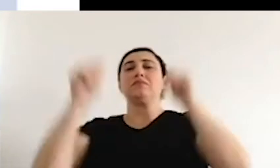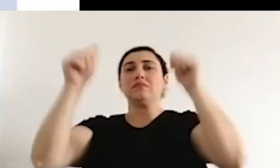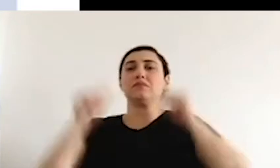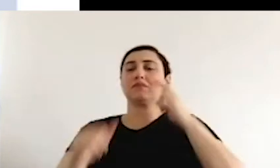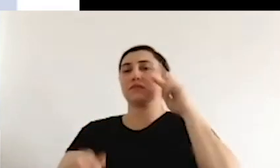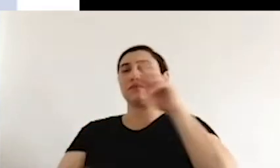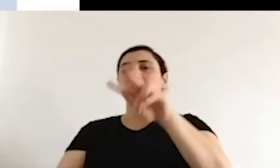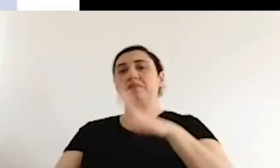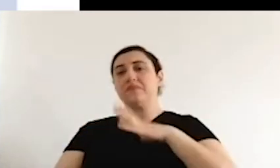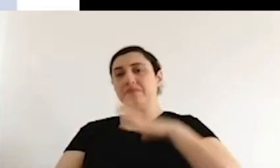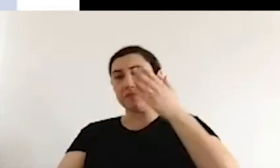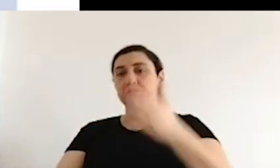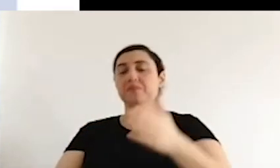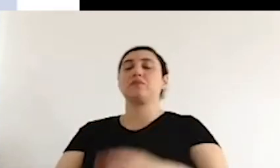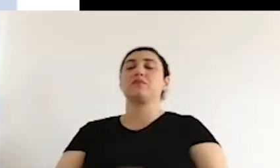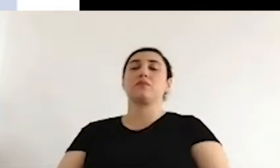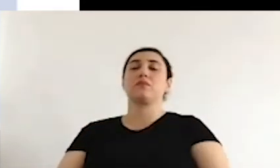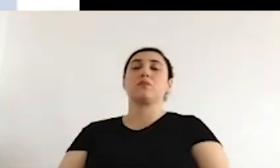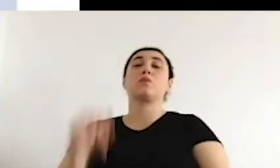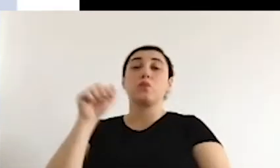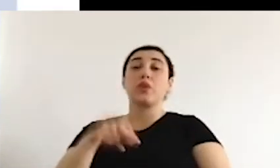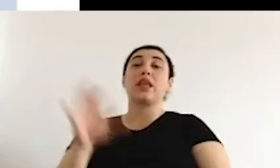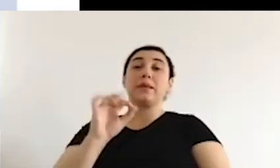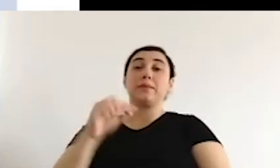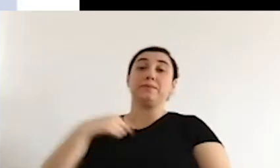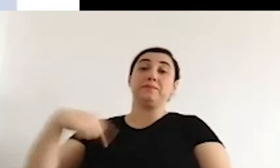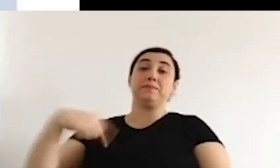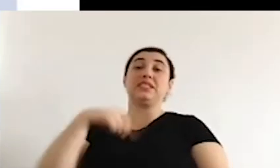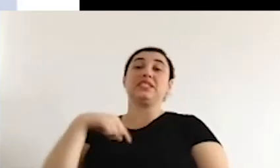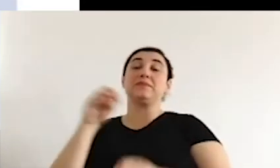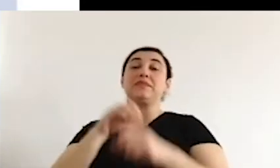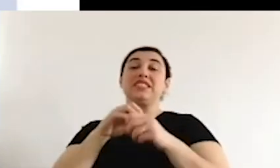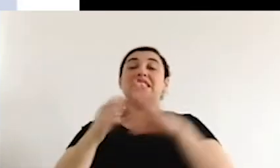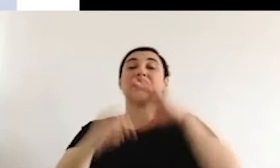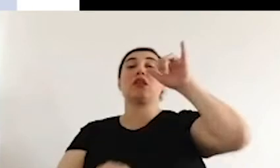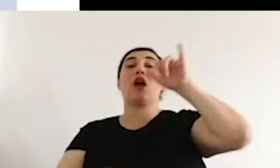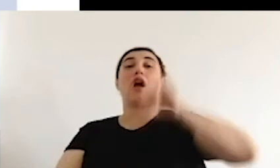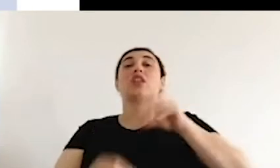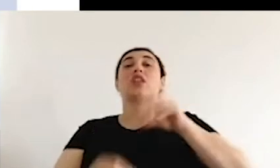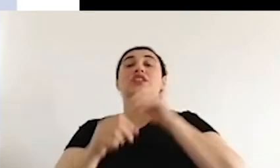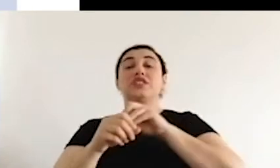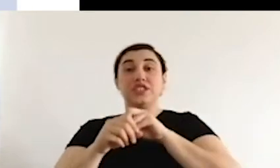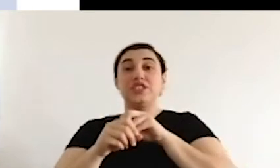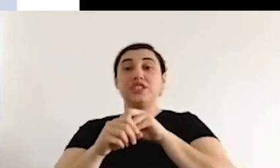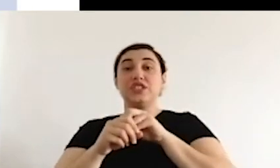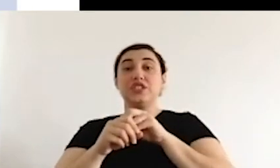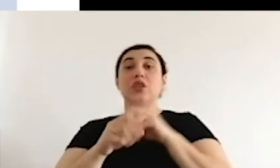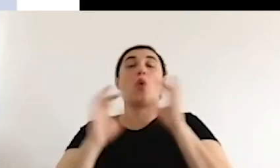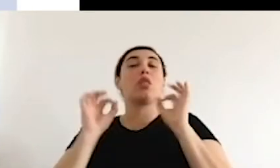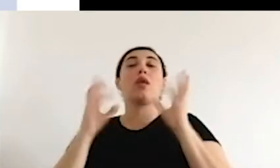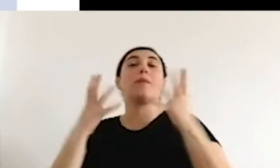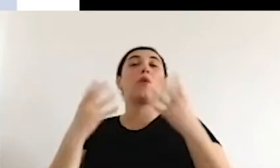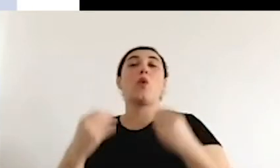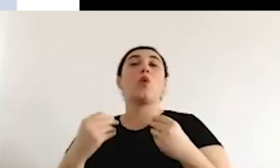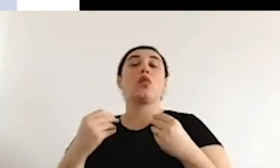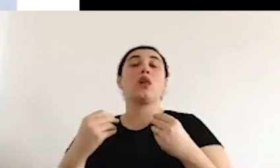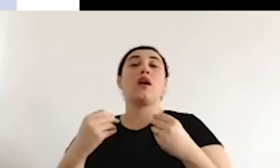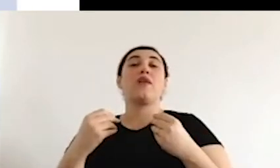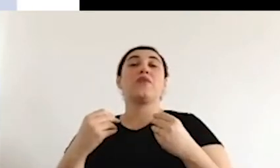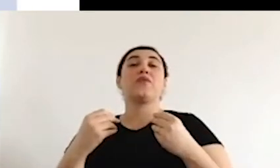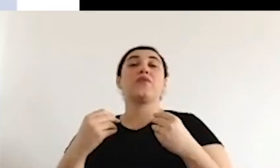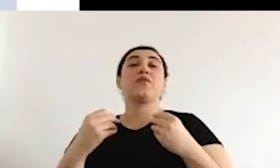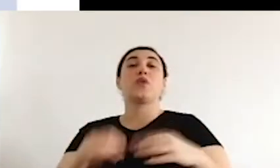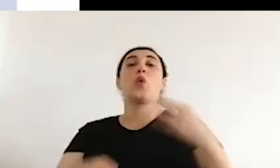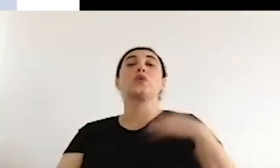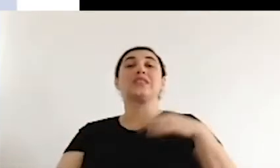concepts that I have already shared in my screen, including the new speak and irrationalism.